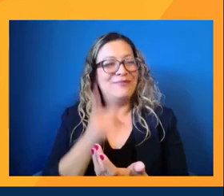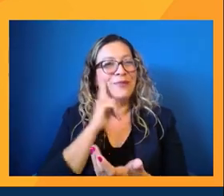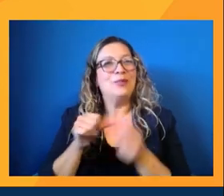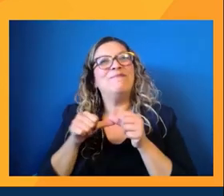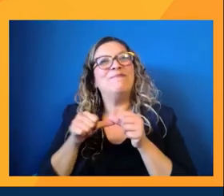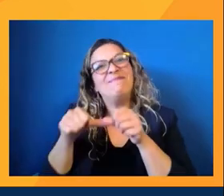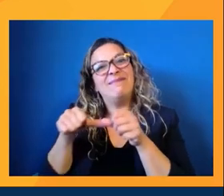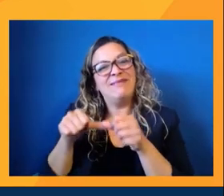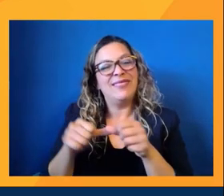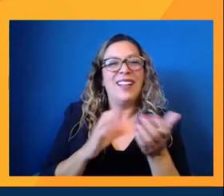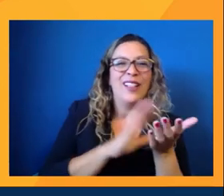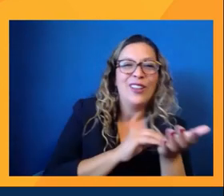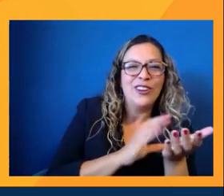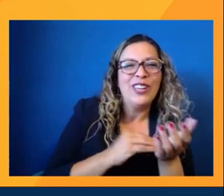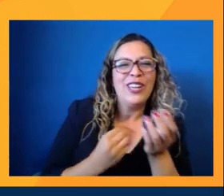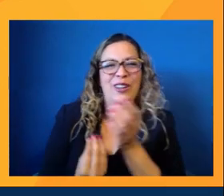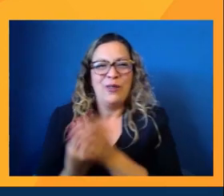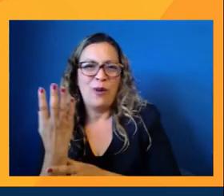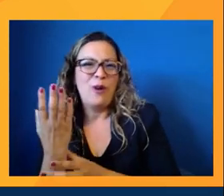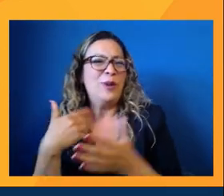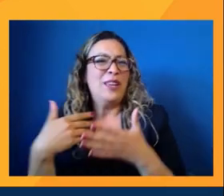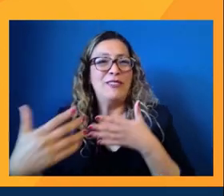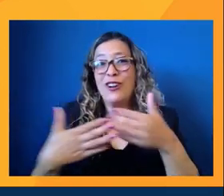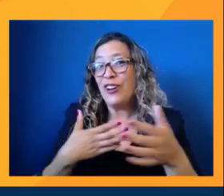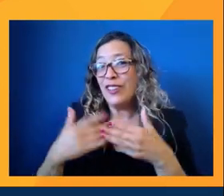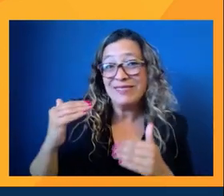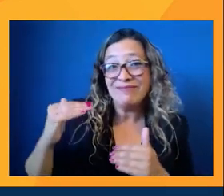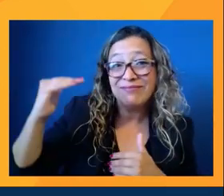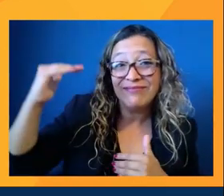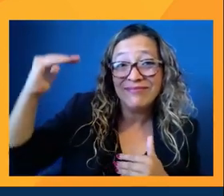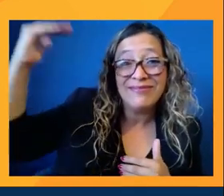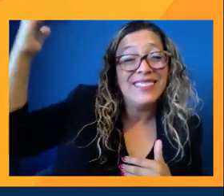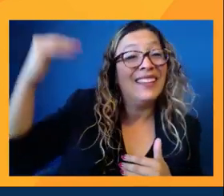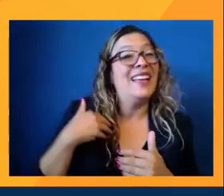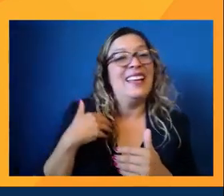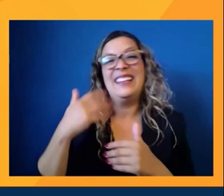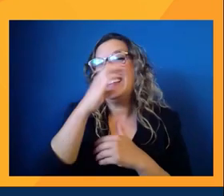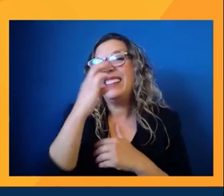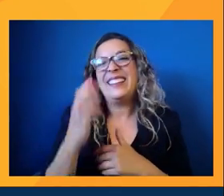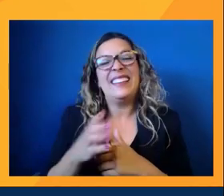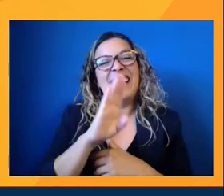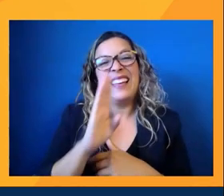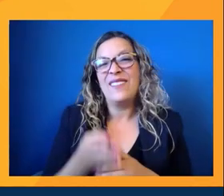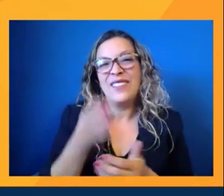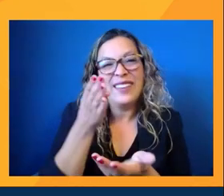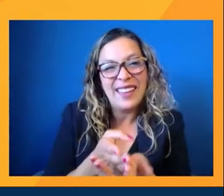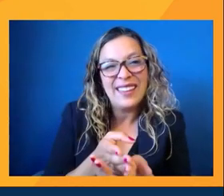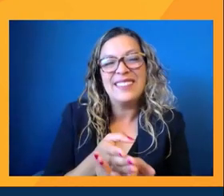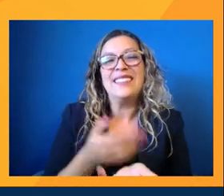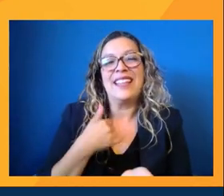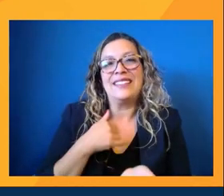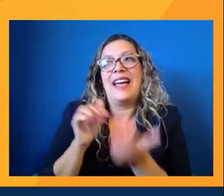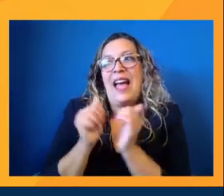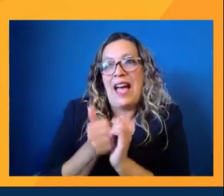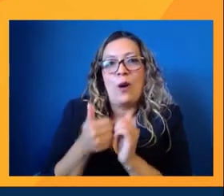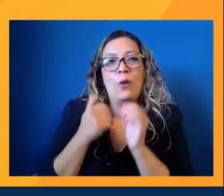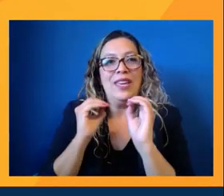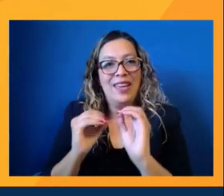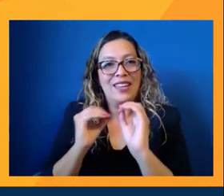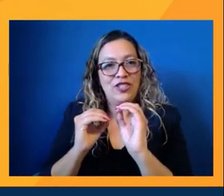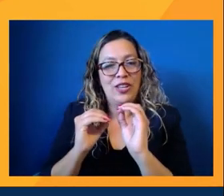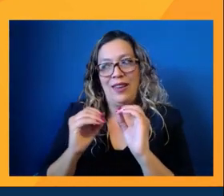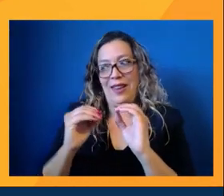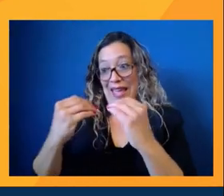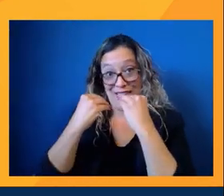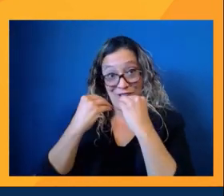as you, you know, grow older and it's just, it never ends. That's how, that's a way to educate ourselves and